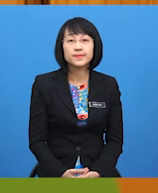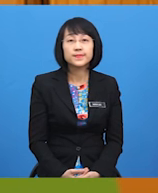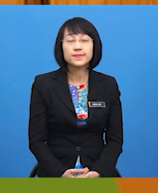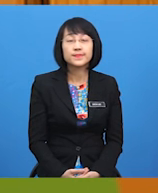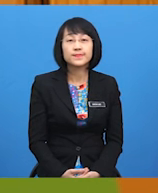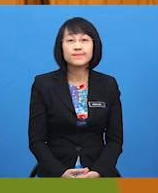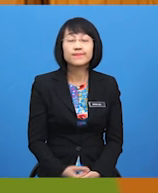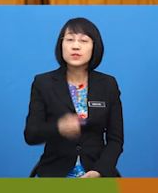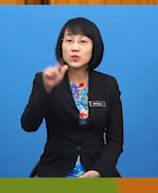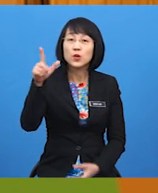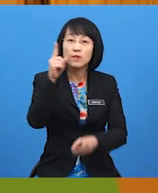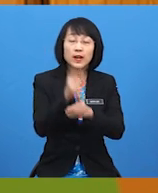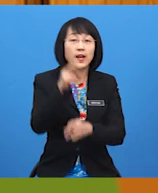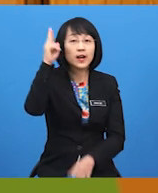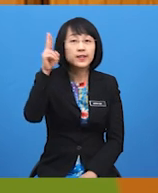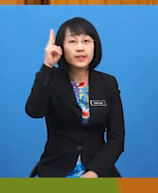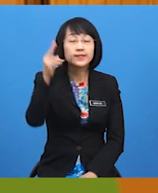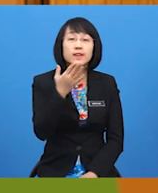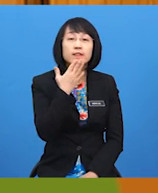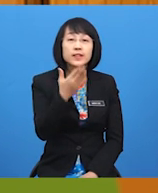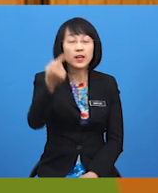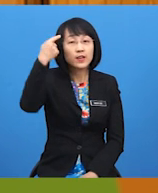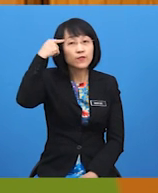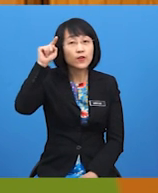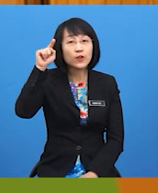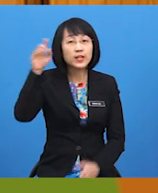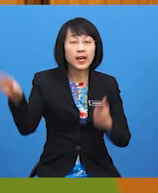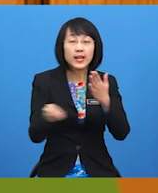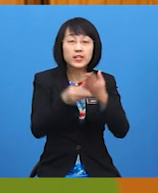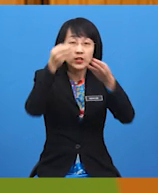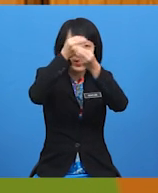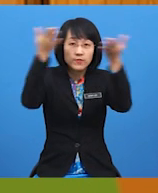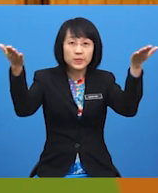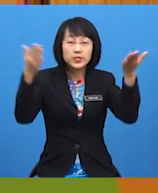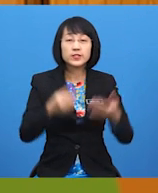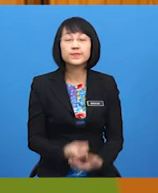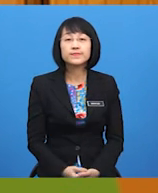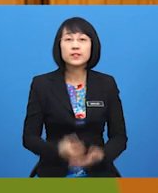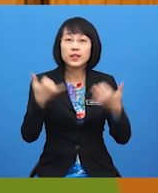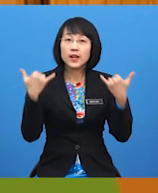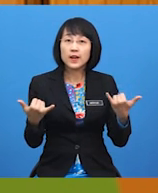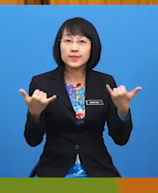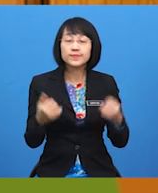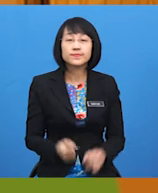All right, Uncle. Thanks for the additional information. Now,